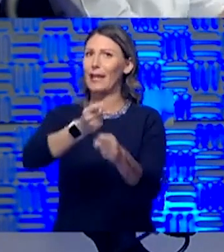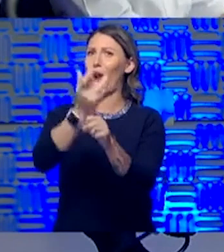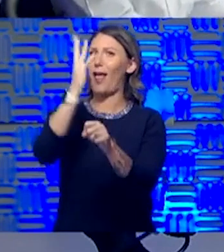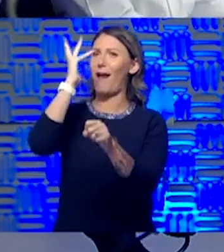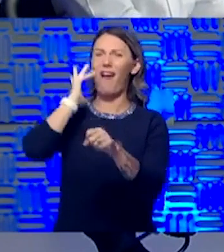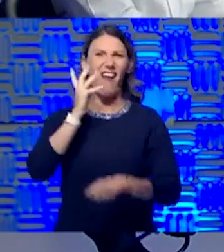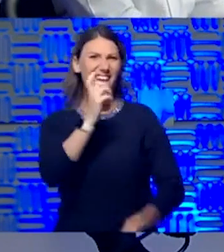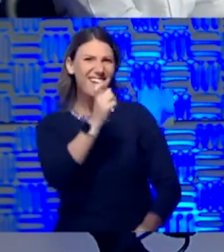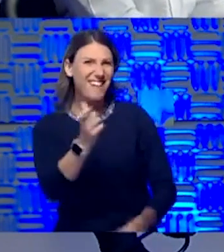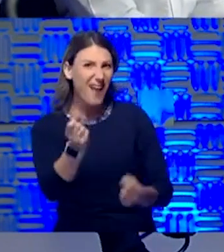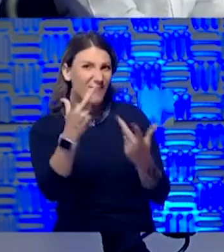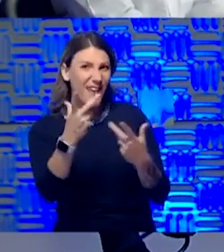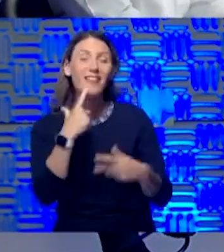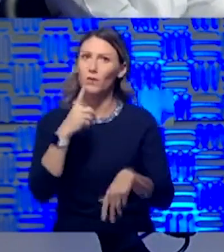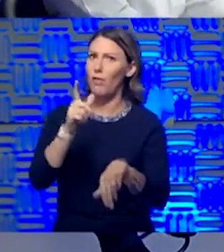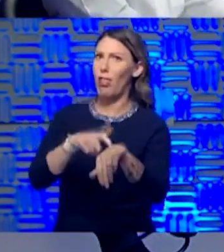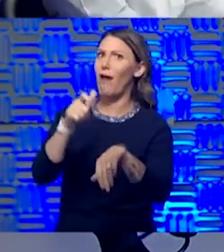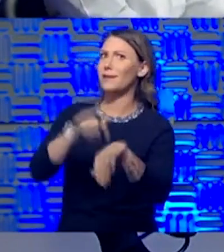was. It was a long time ago.